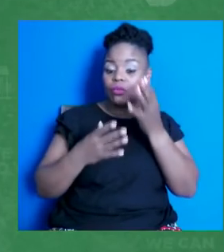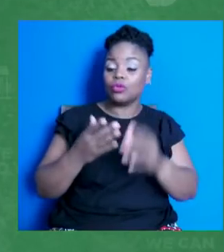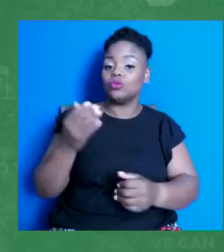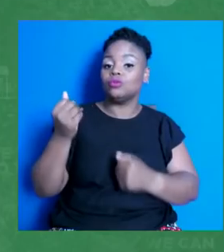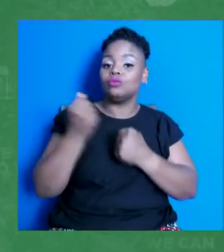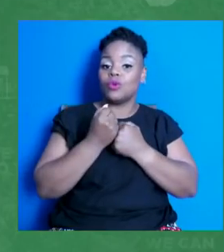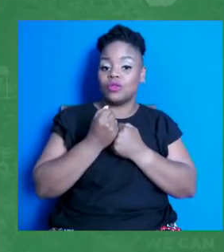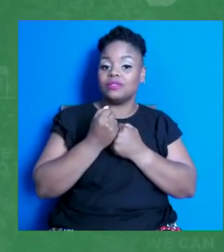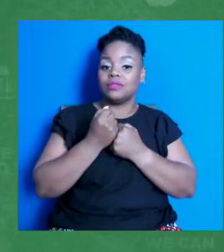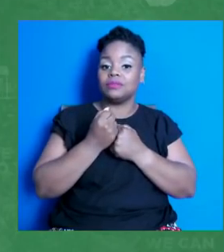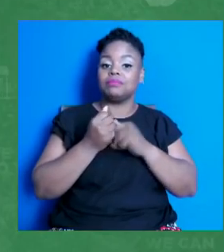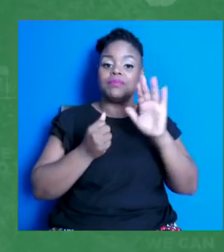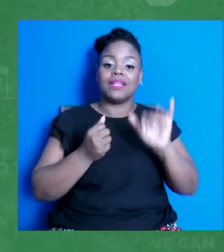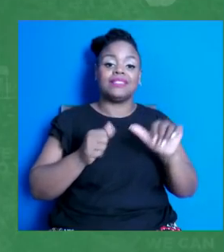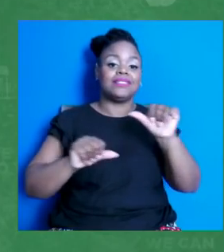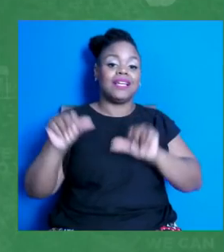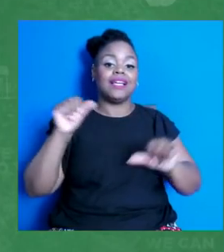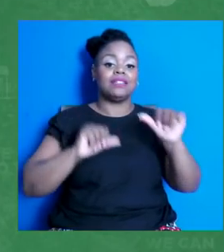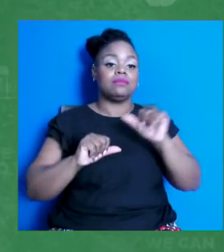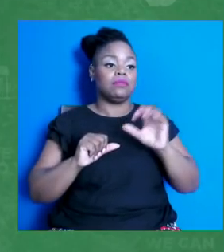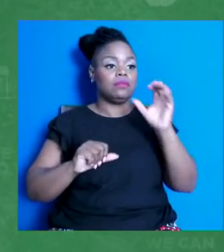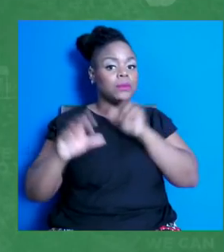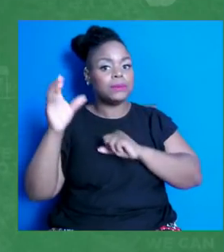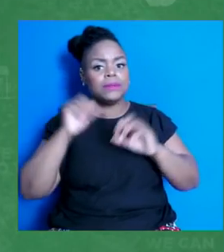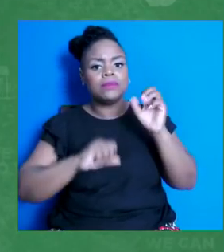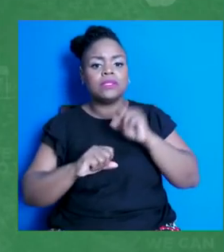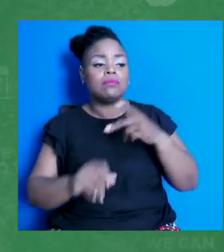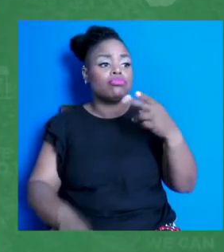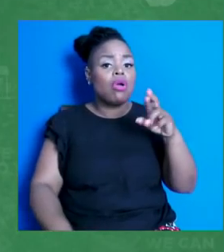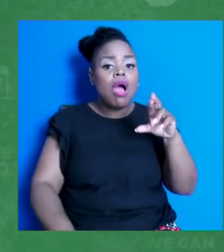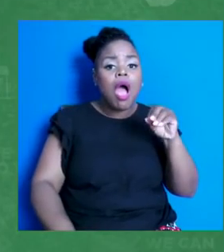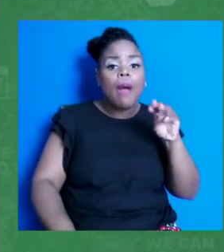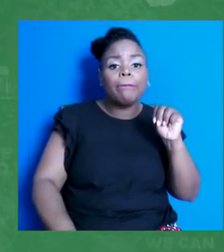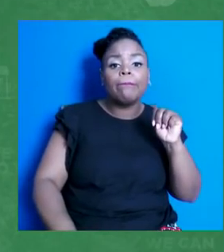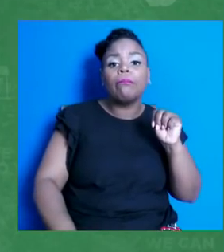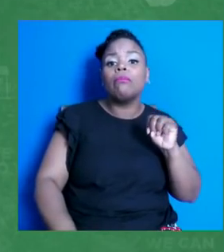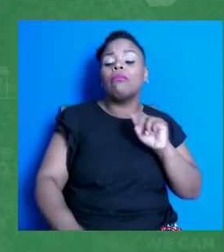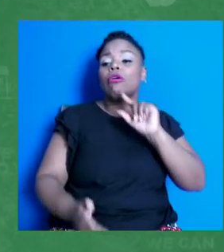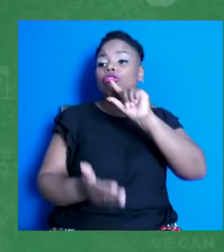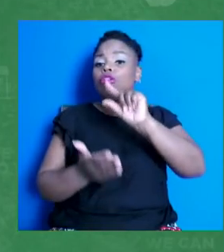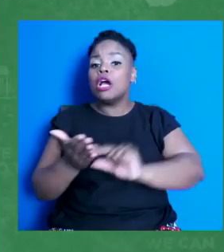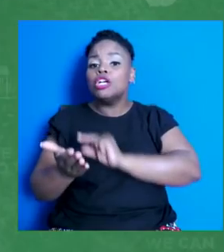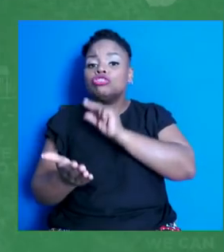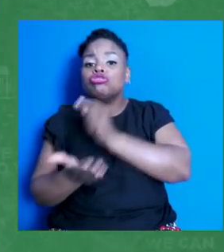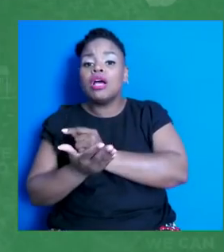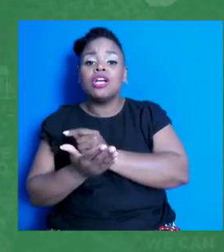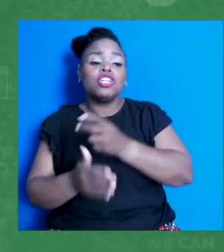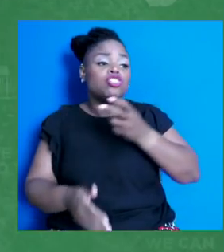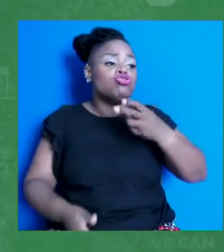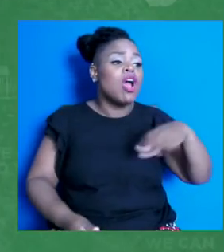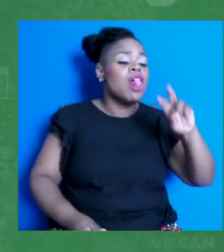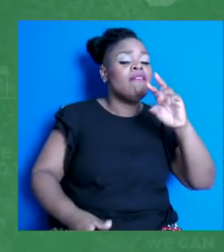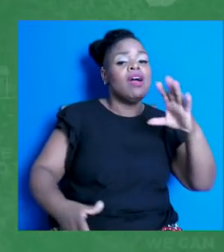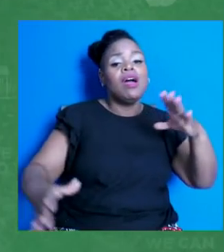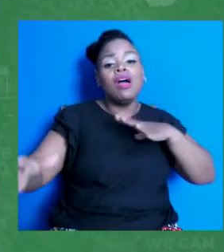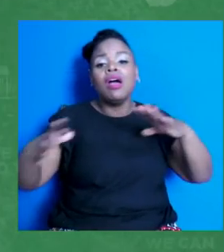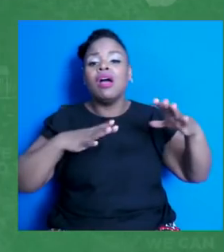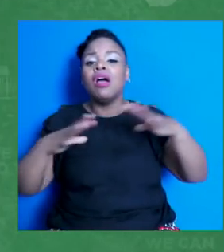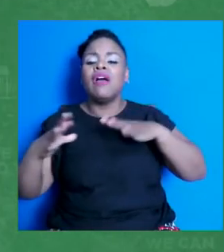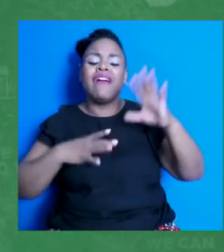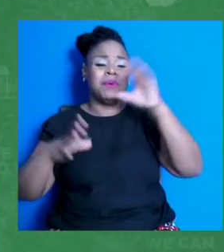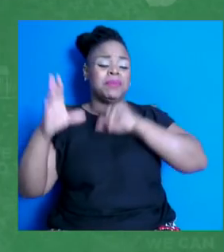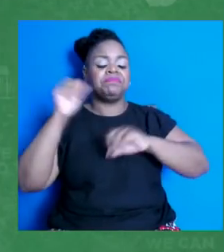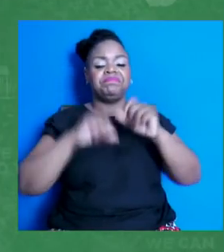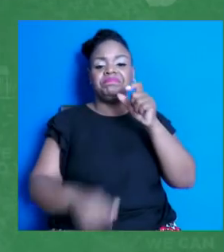on proms, on graduations, concerts, traveling, holidays, but we don't have to keep missing out on these things. The choice